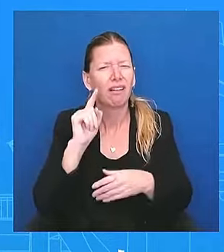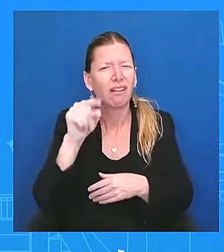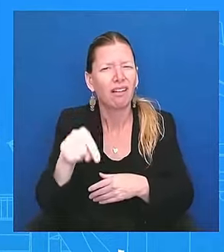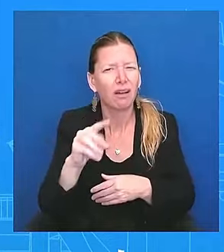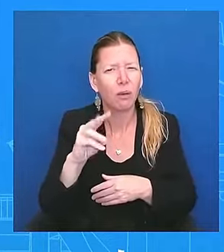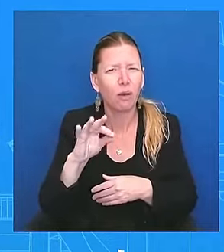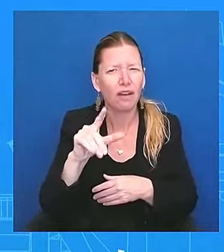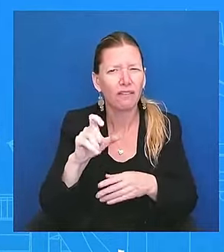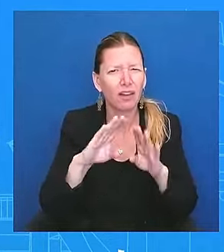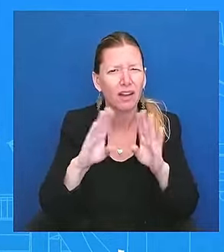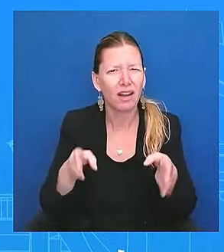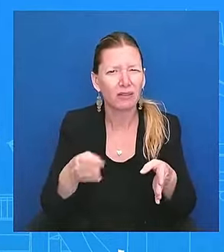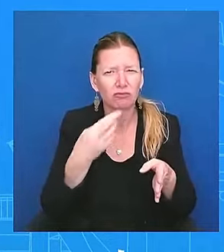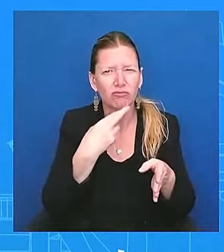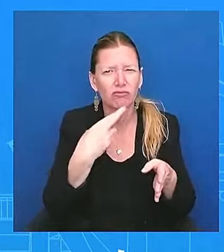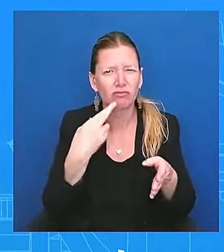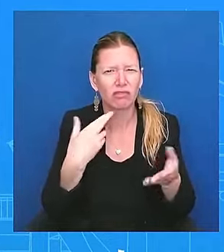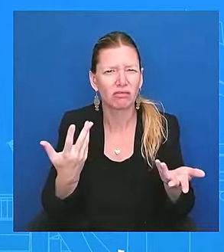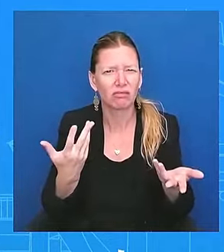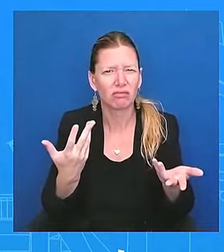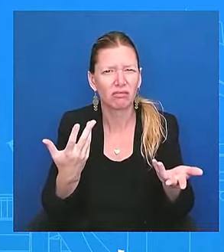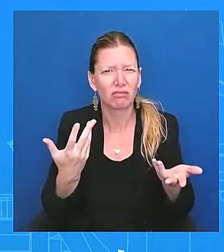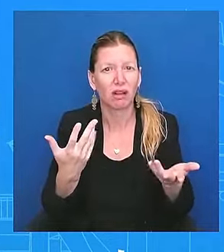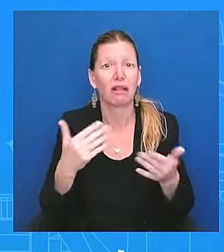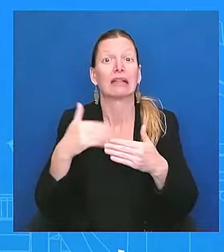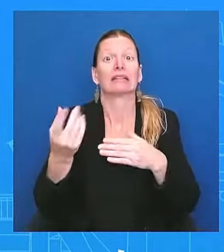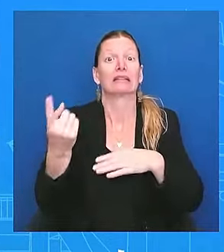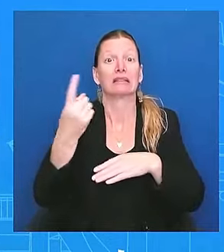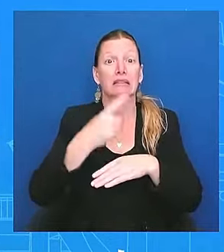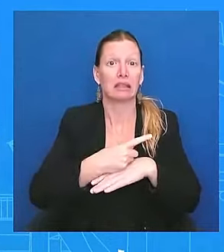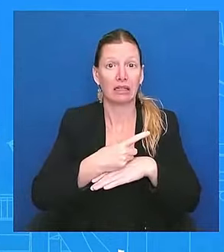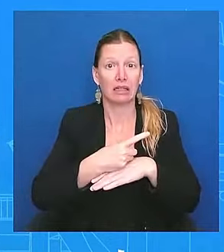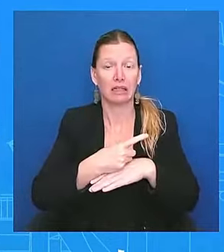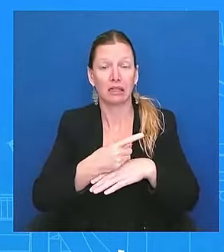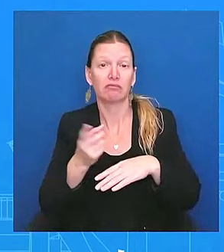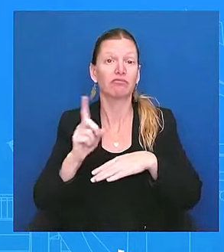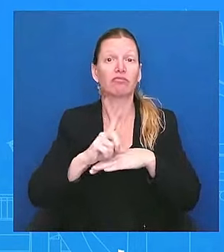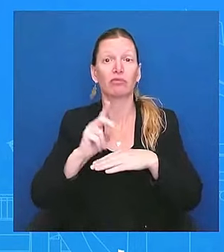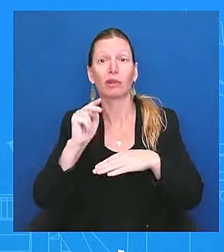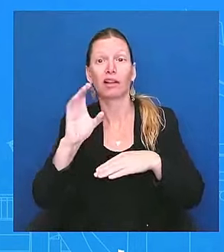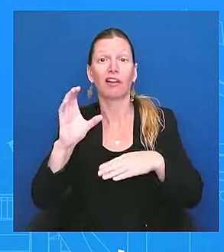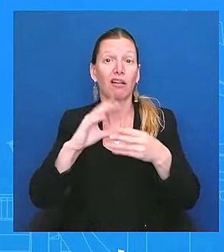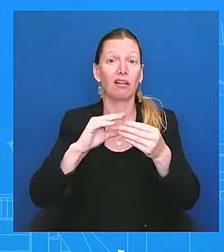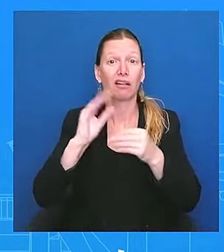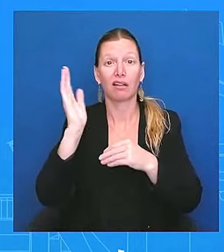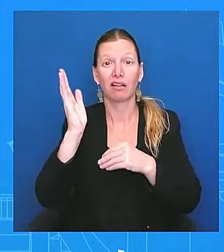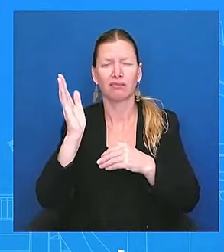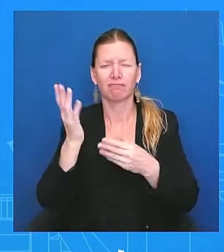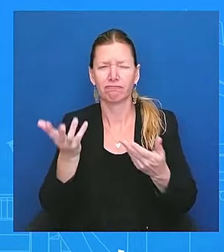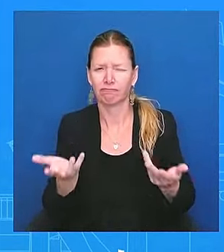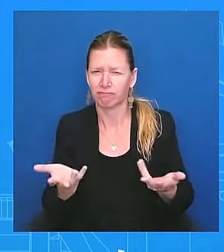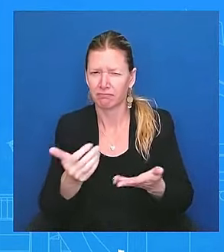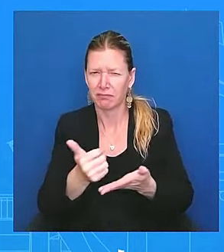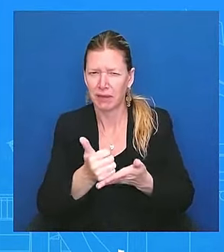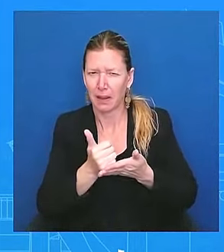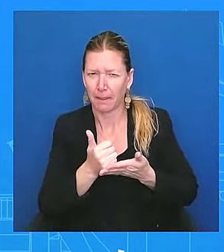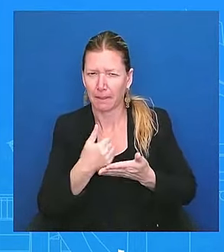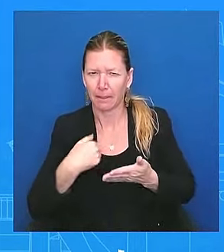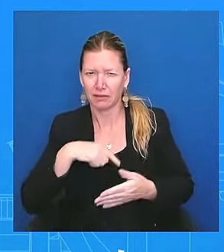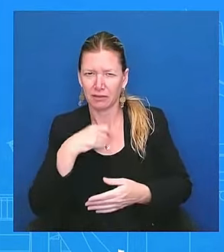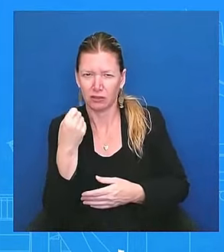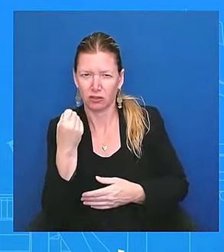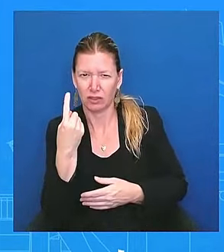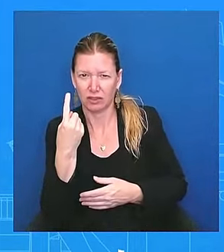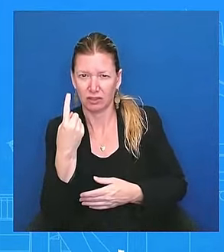that he gave those North Carolina remarks. Like, help us understand. had a cold before? Of course I have. Okay. So you probably, well, come on. Come on, Jackie.